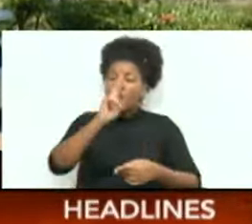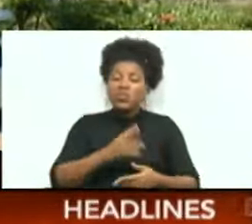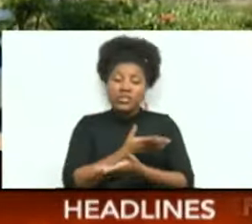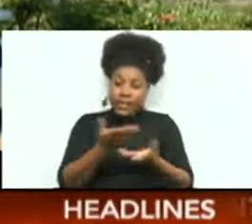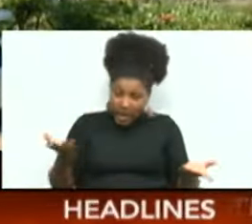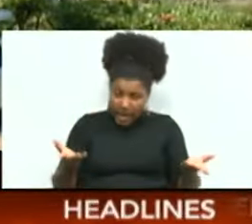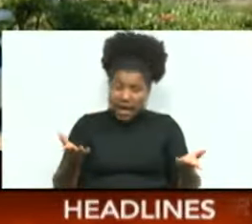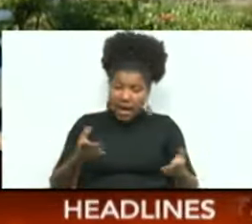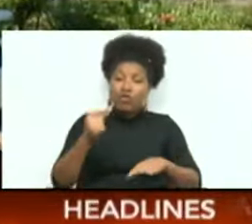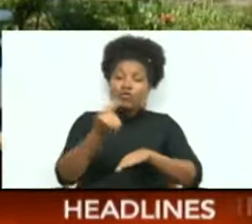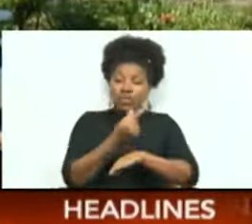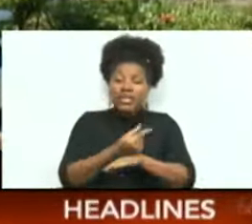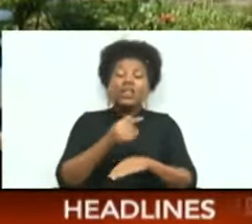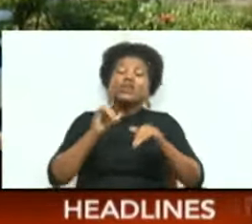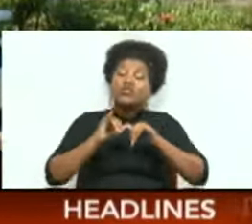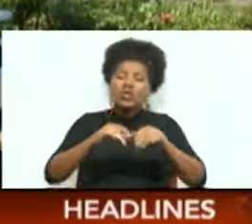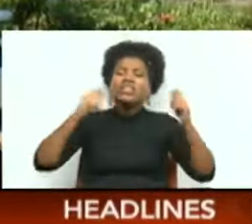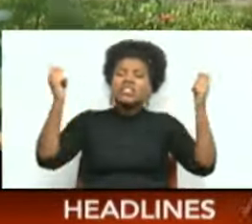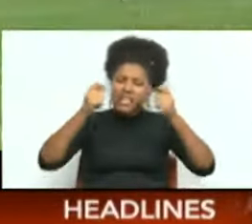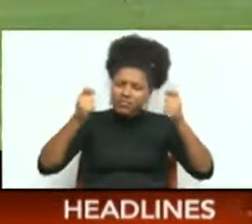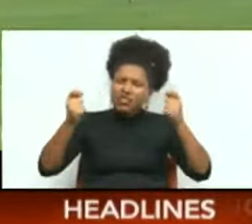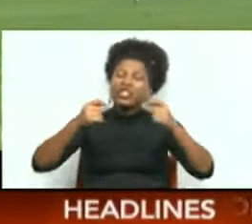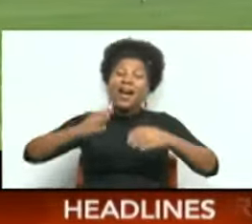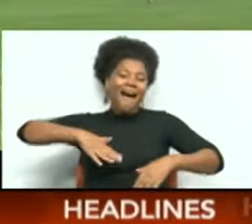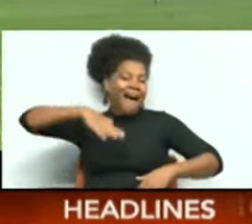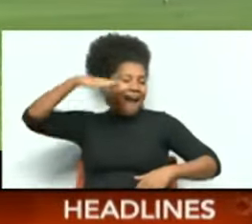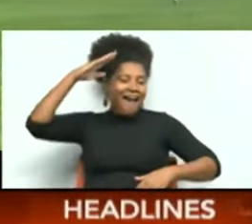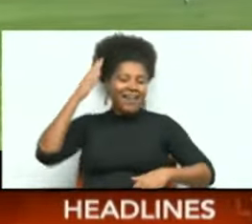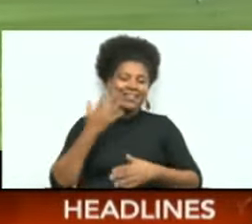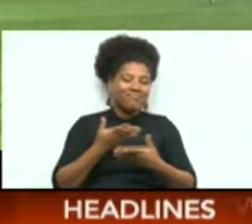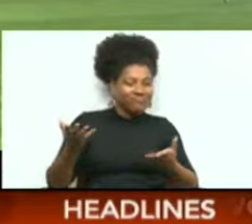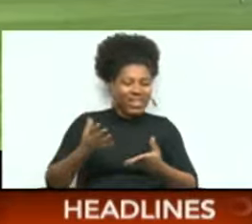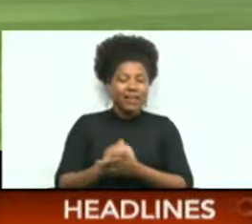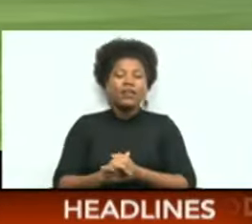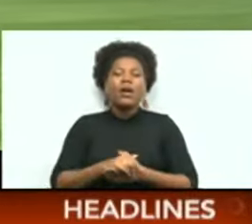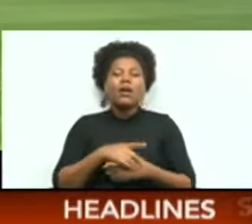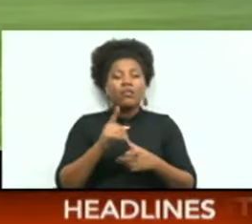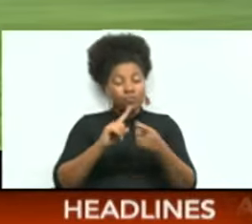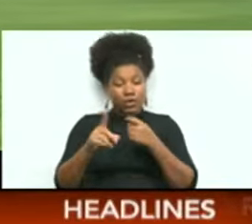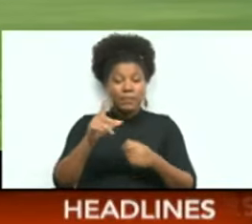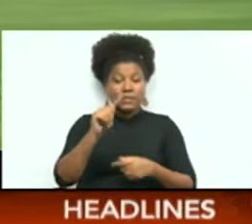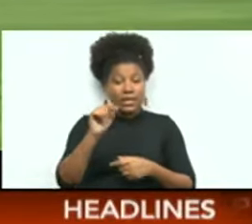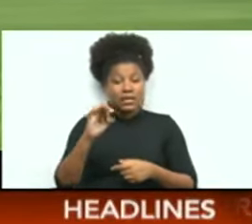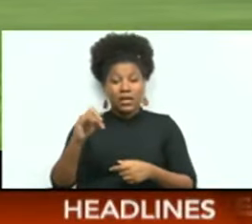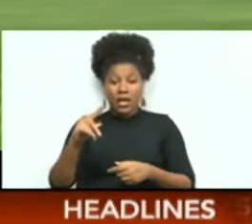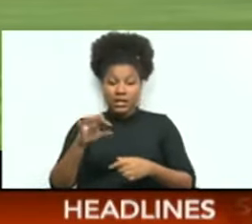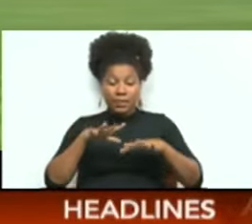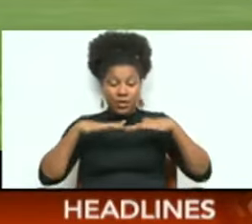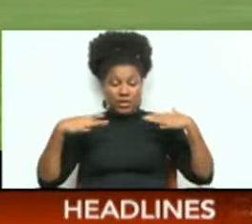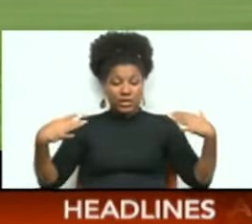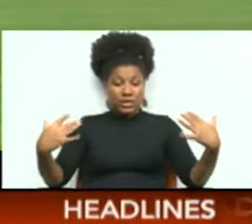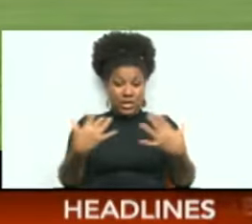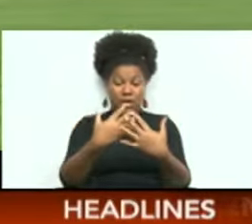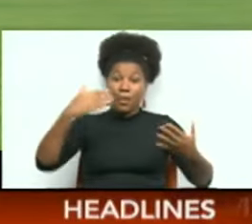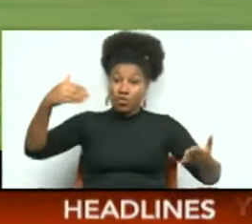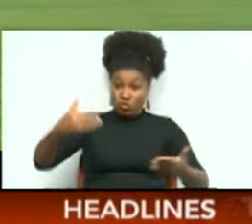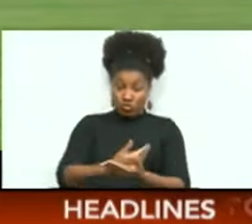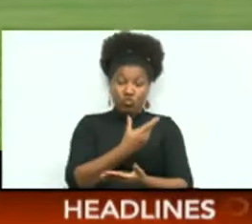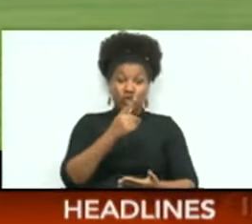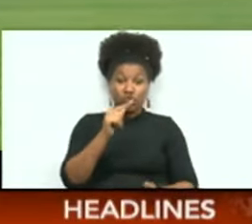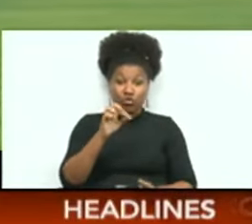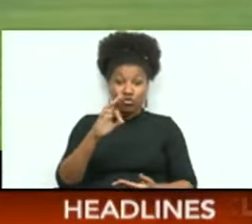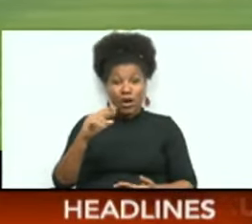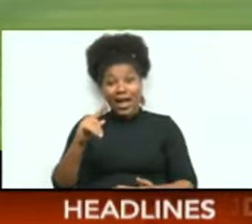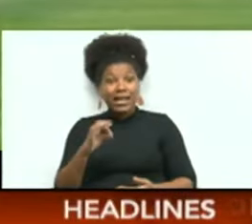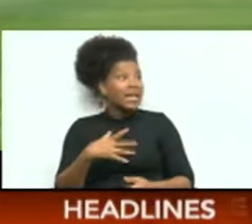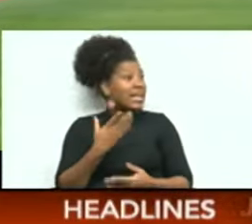the celebratory mood is very high. From a technical standpoint, the Carani James Stadium's new track is barely a